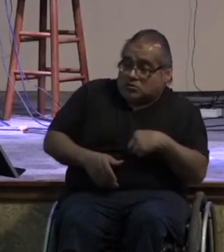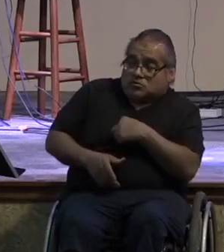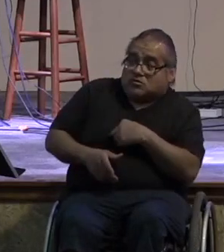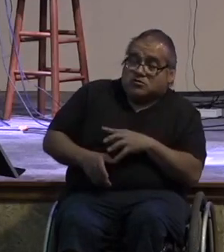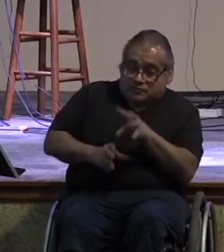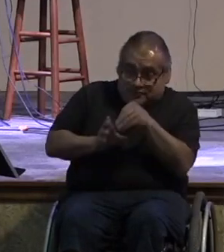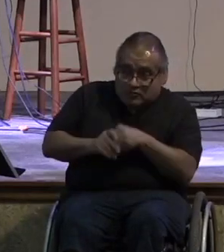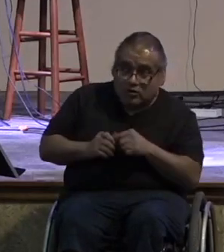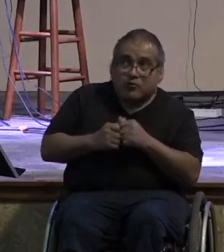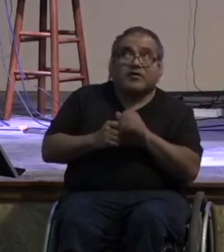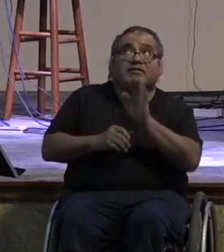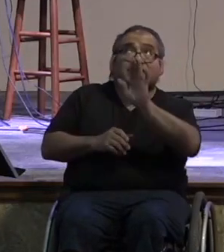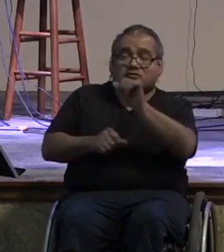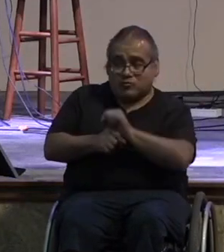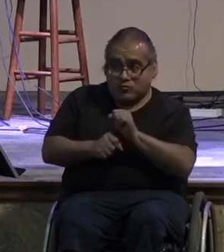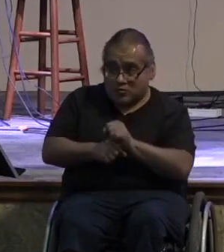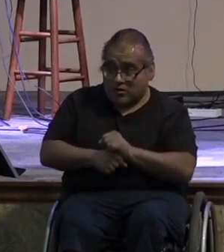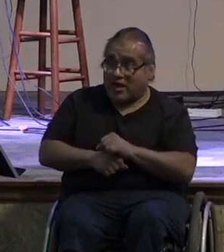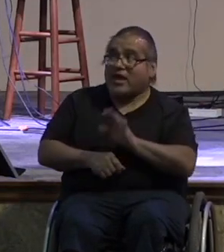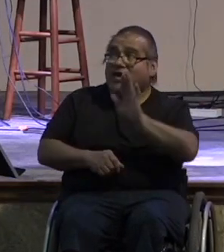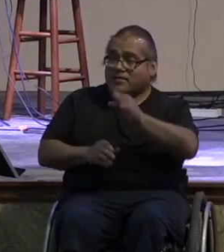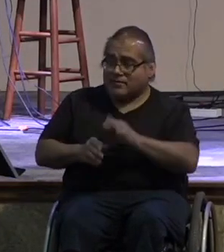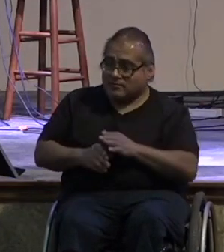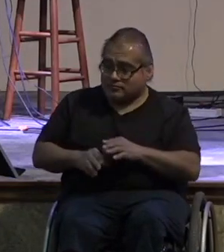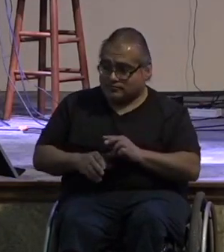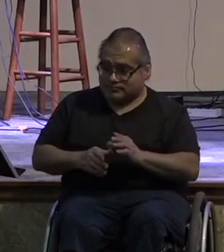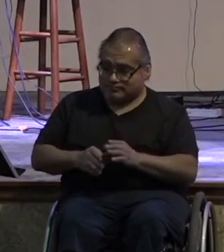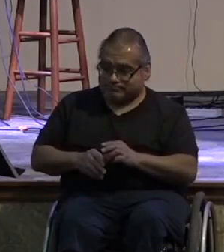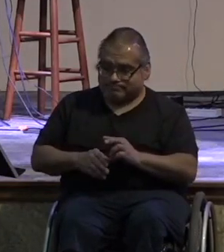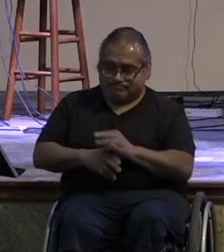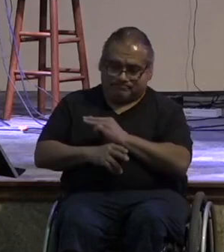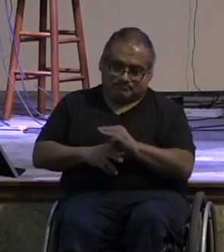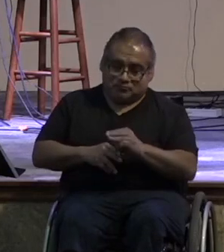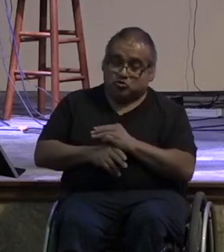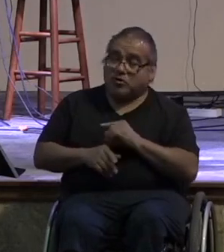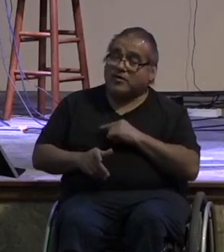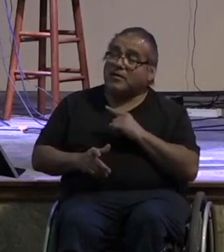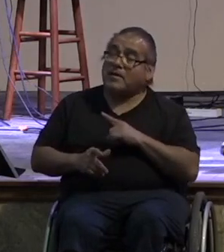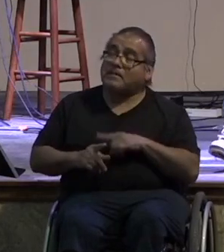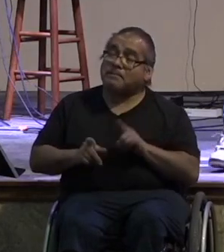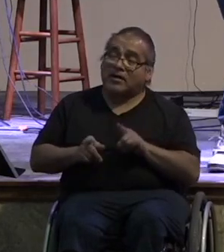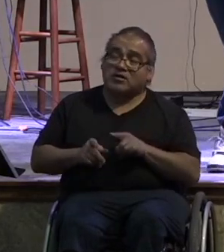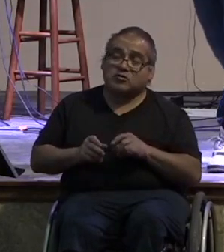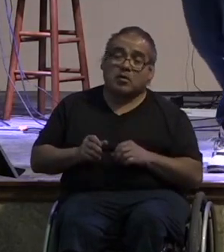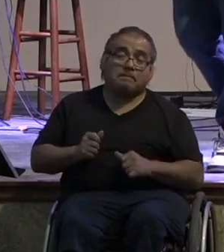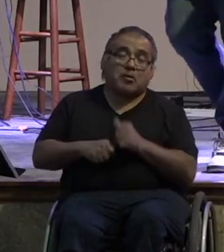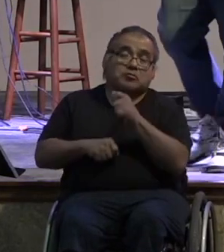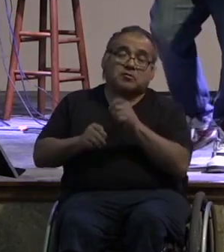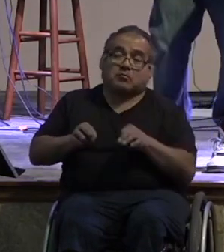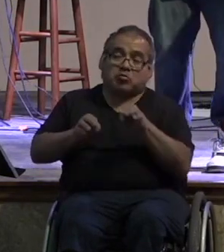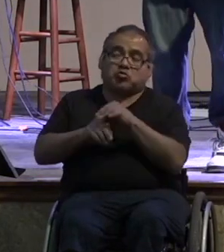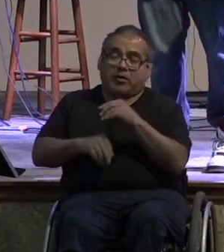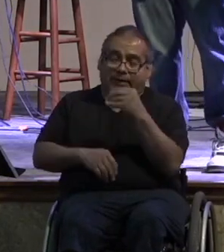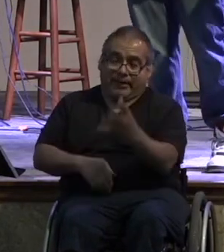to participate in his mission and we get to do those things and sometimes it may be better if we don't give at all rather than give begrudgingly